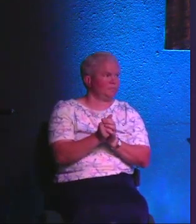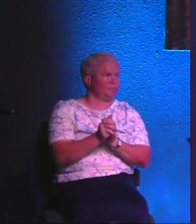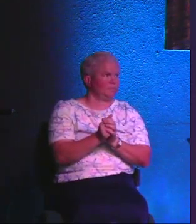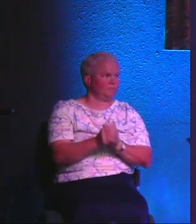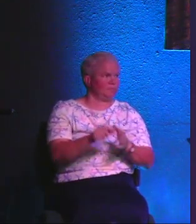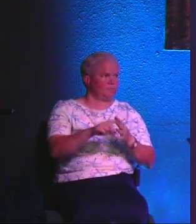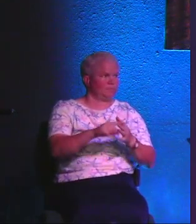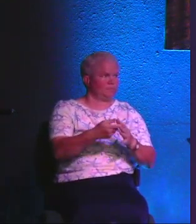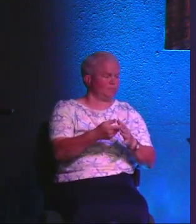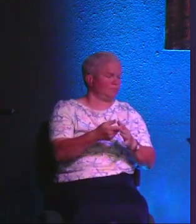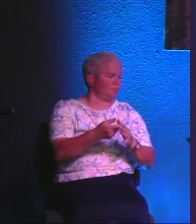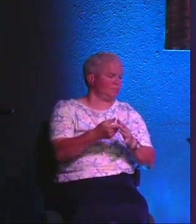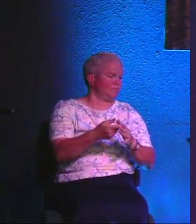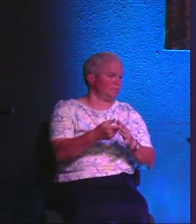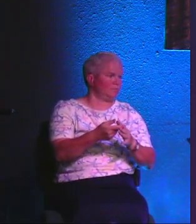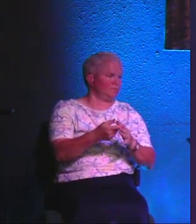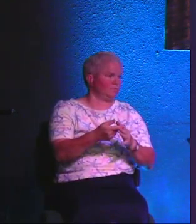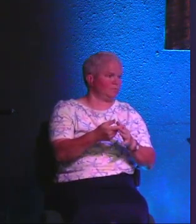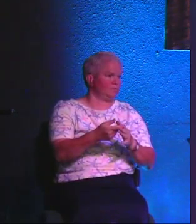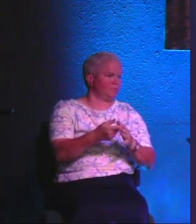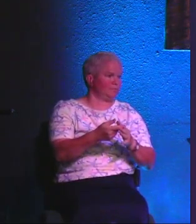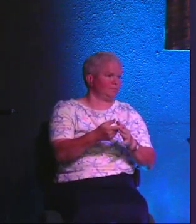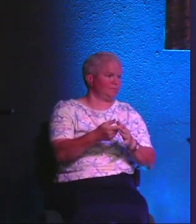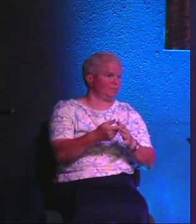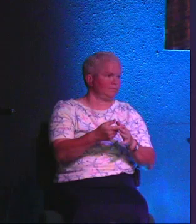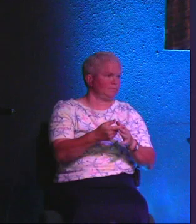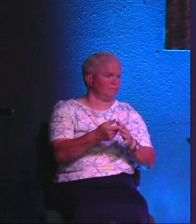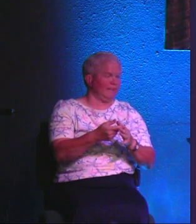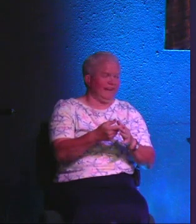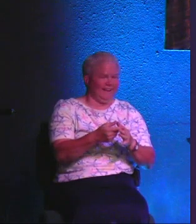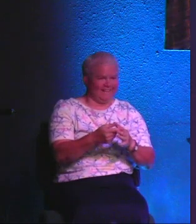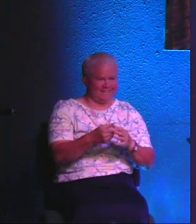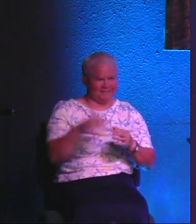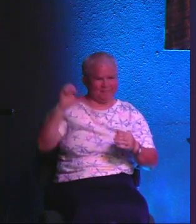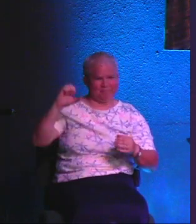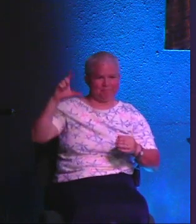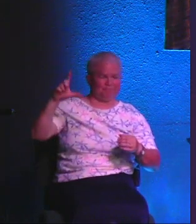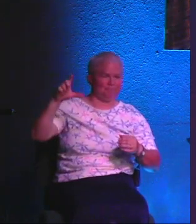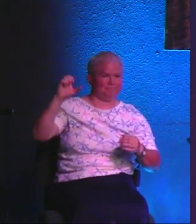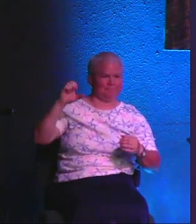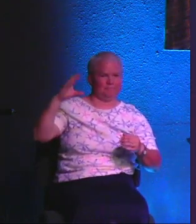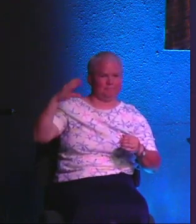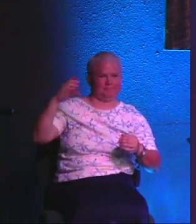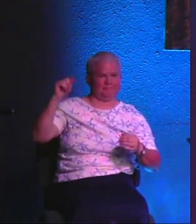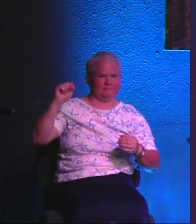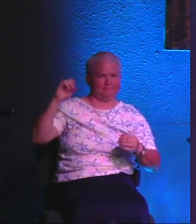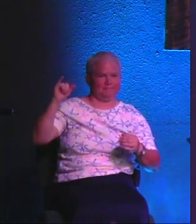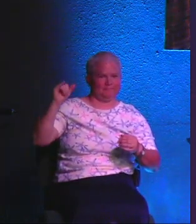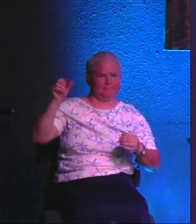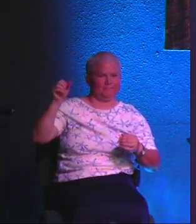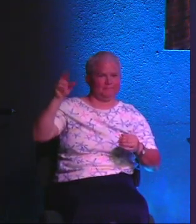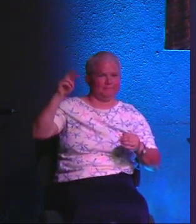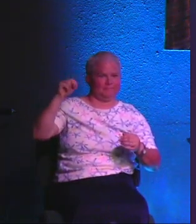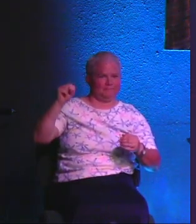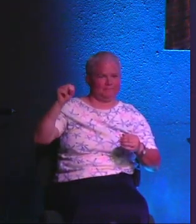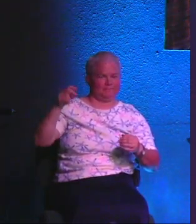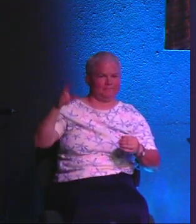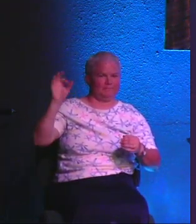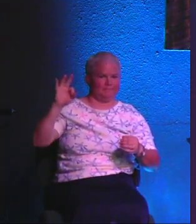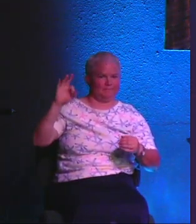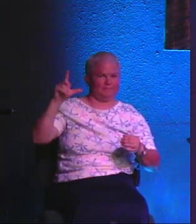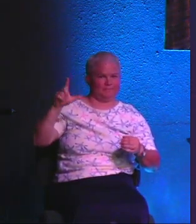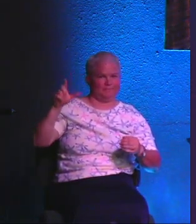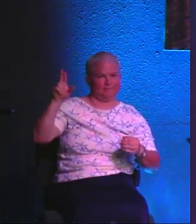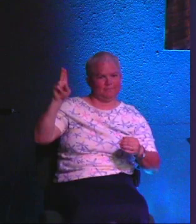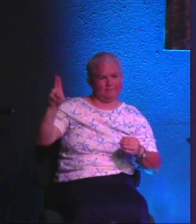going to start entering into the election flu season. That's going to start up here pretty quick. See, there's a